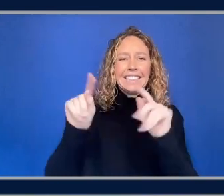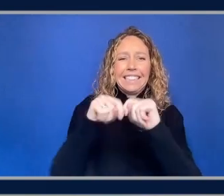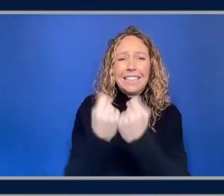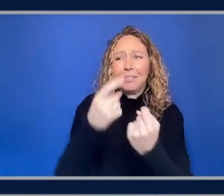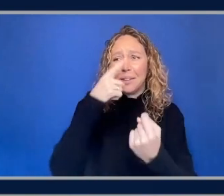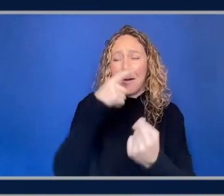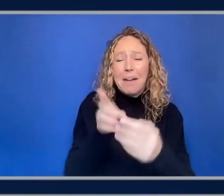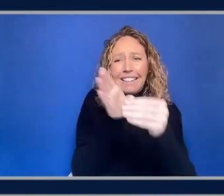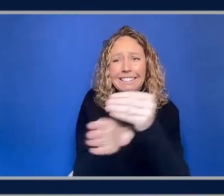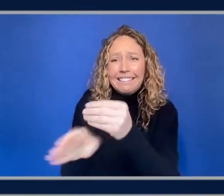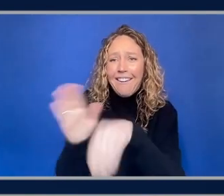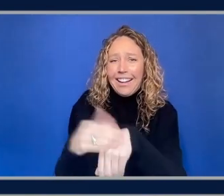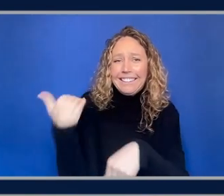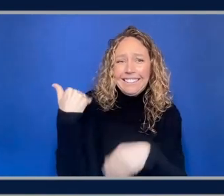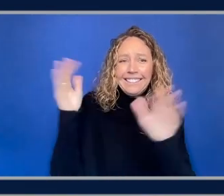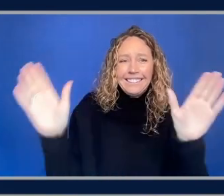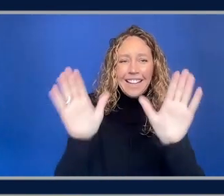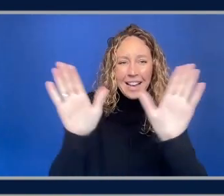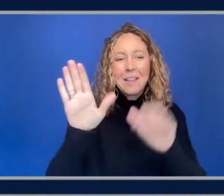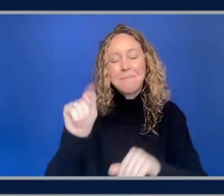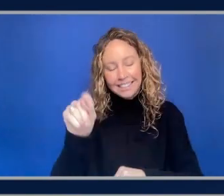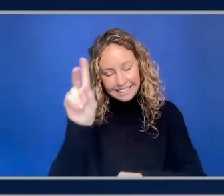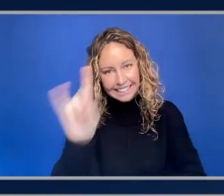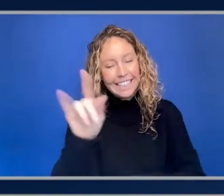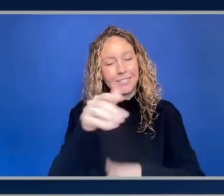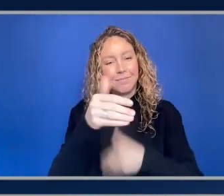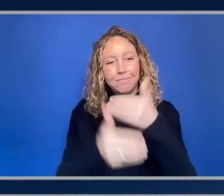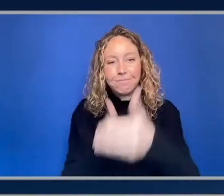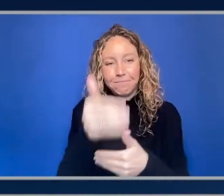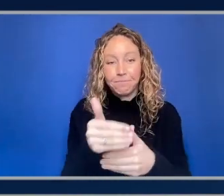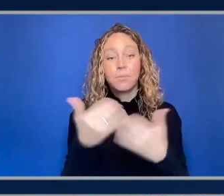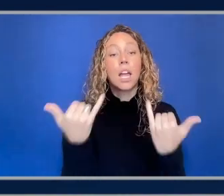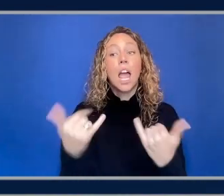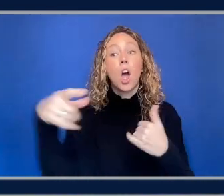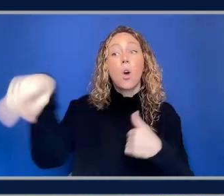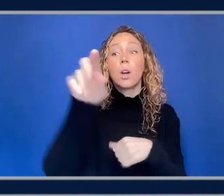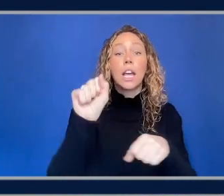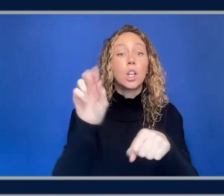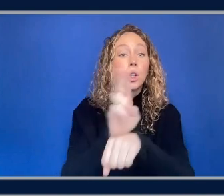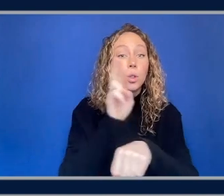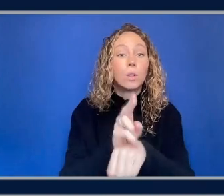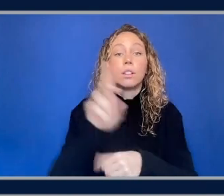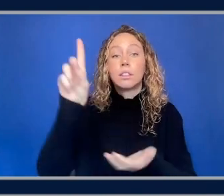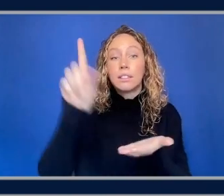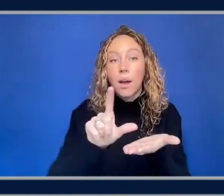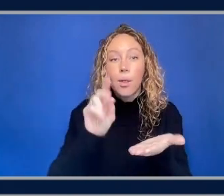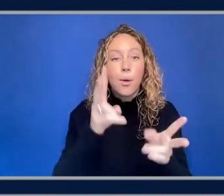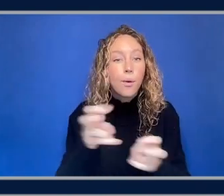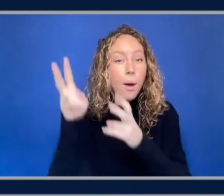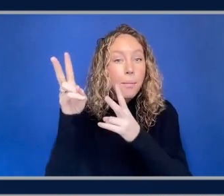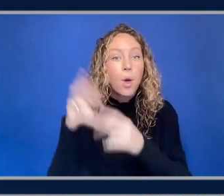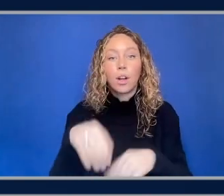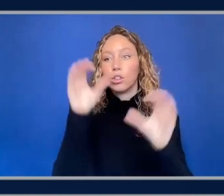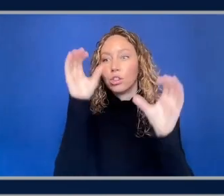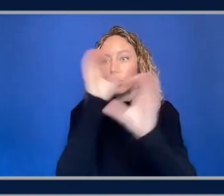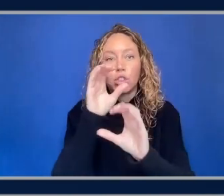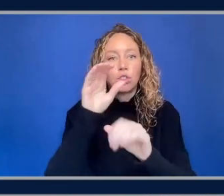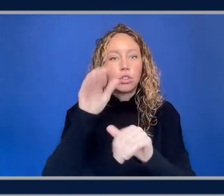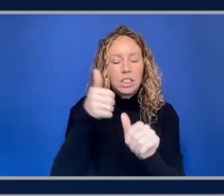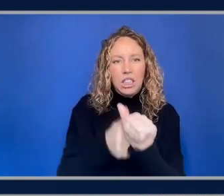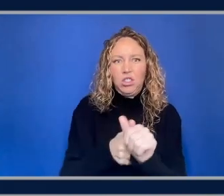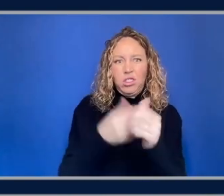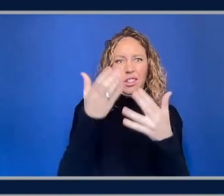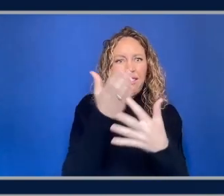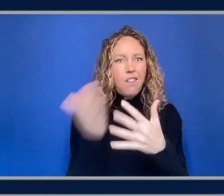uh but right now end users can download upload they can browse files they can search for files by name they